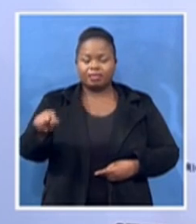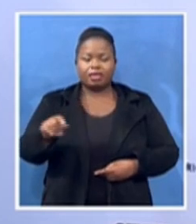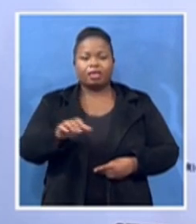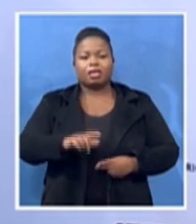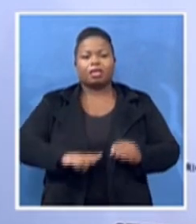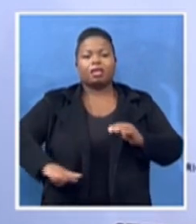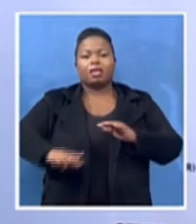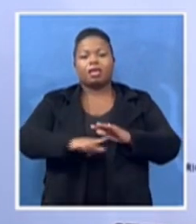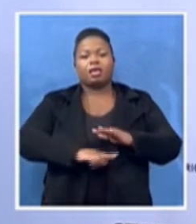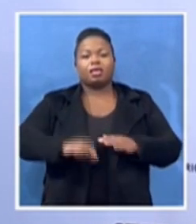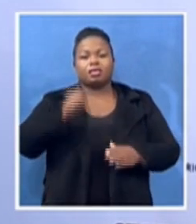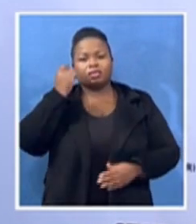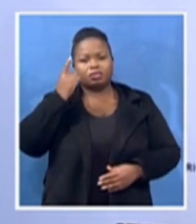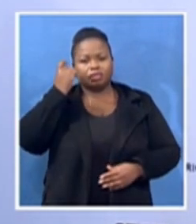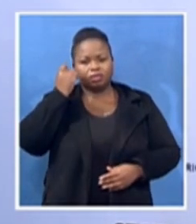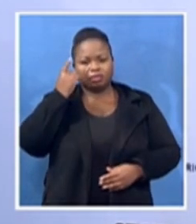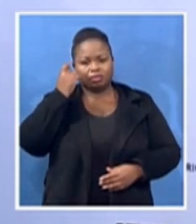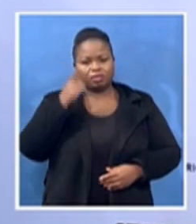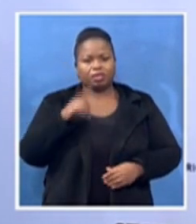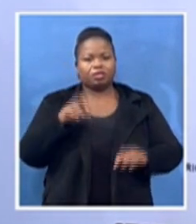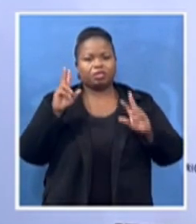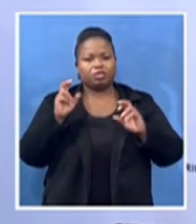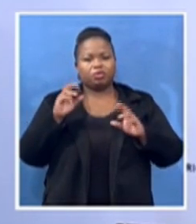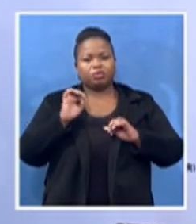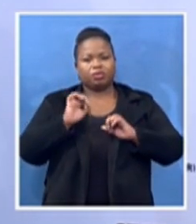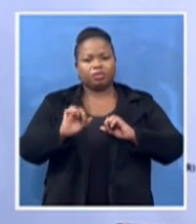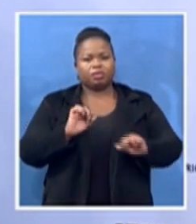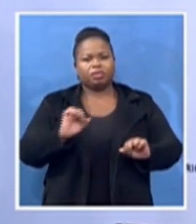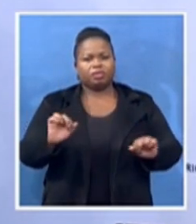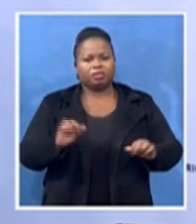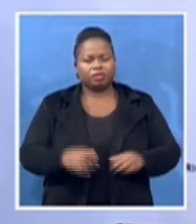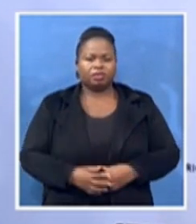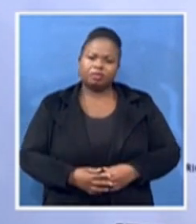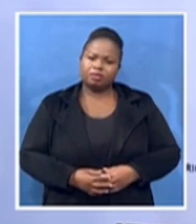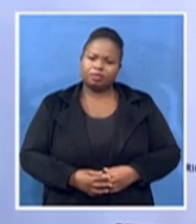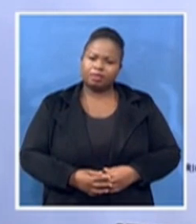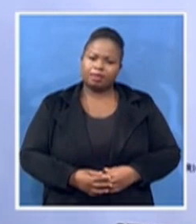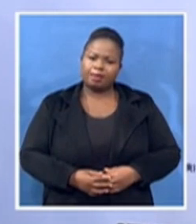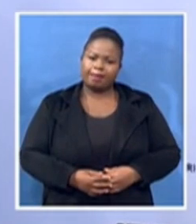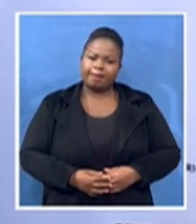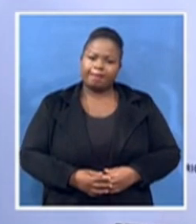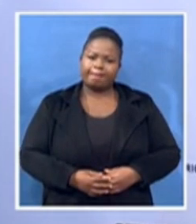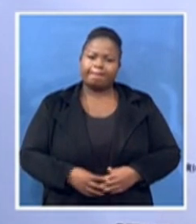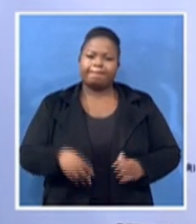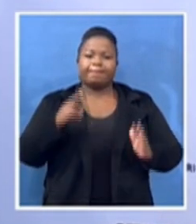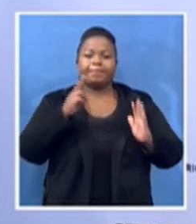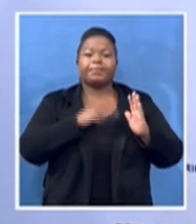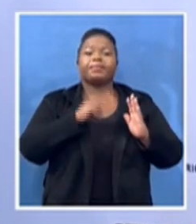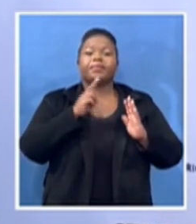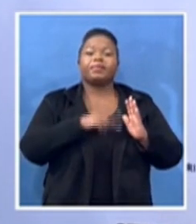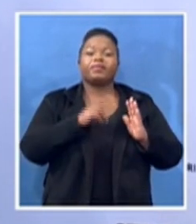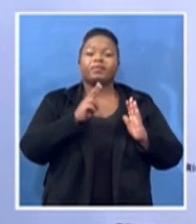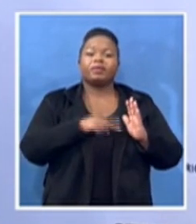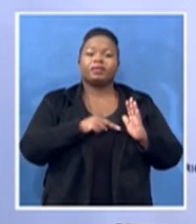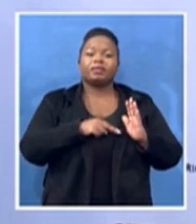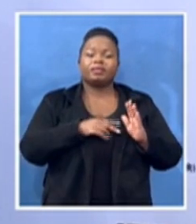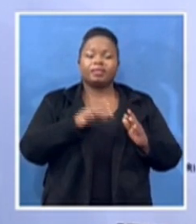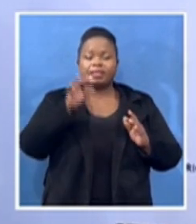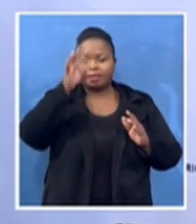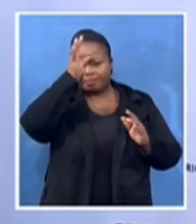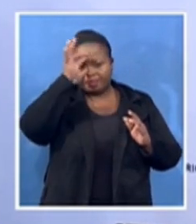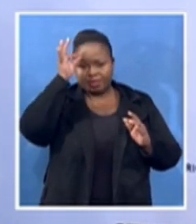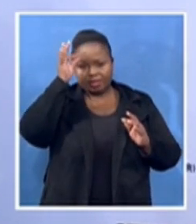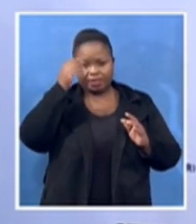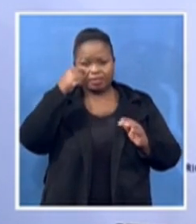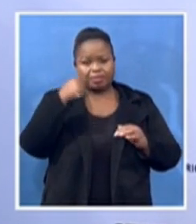And when you read the minutes of the meetings she attended, she was a rebel.